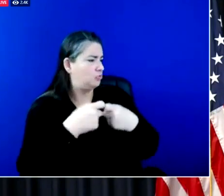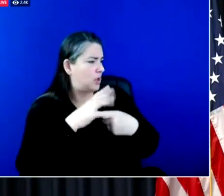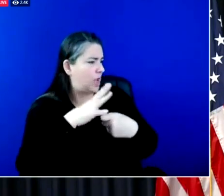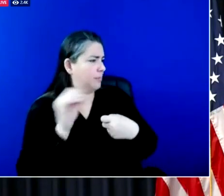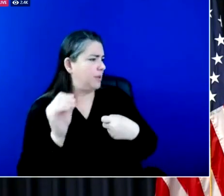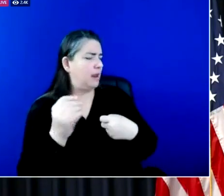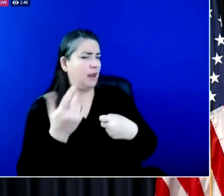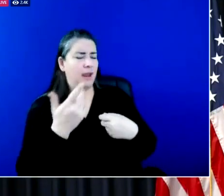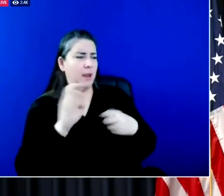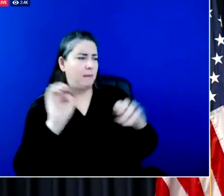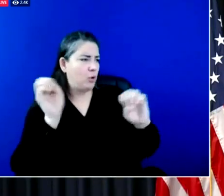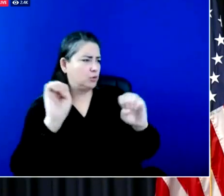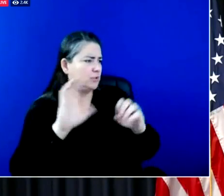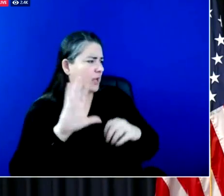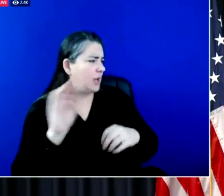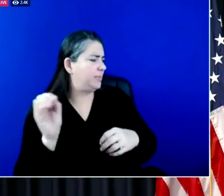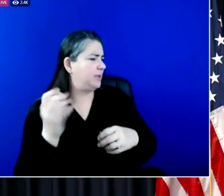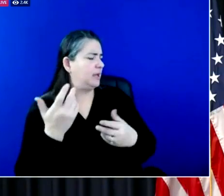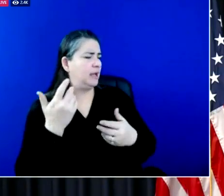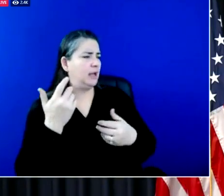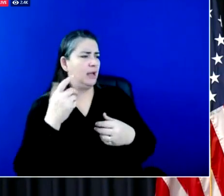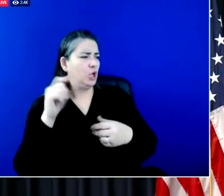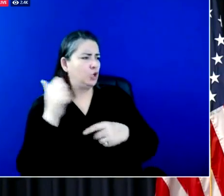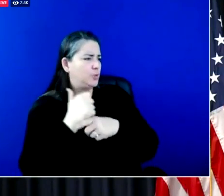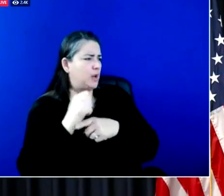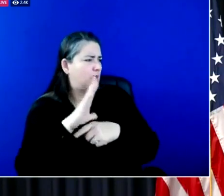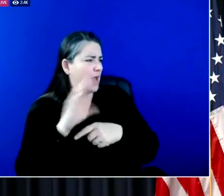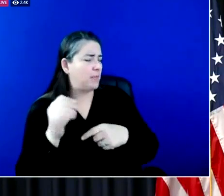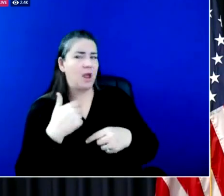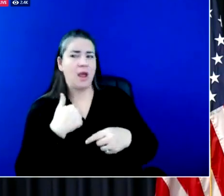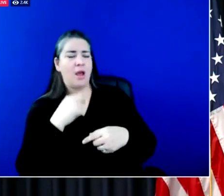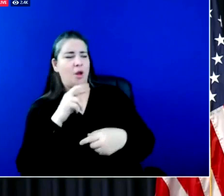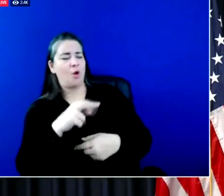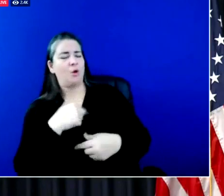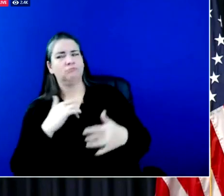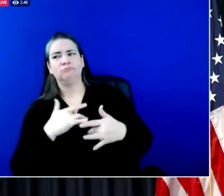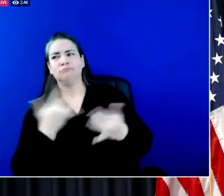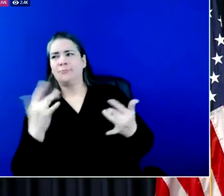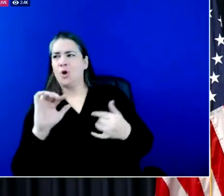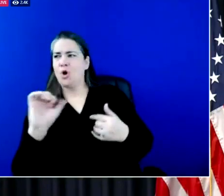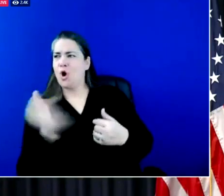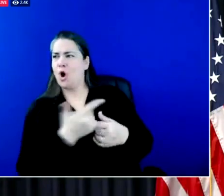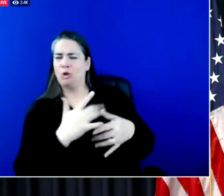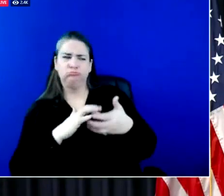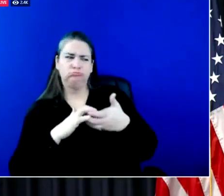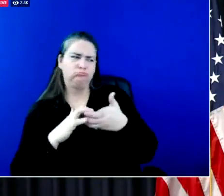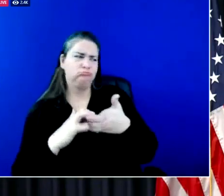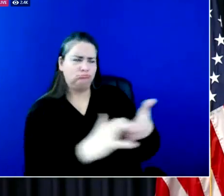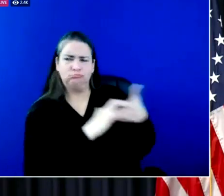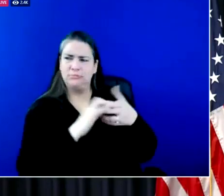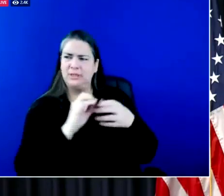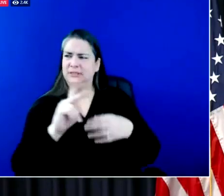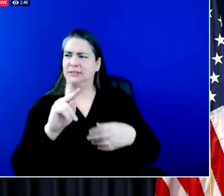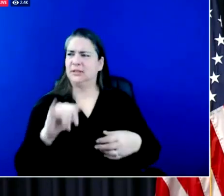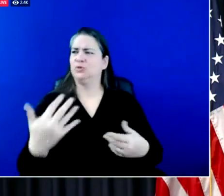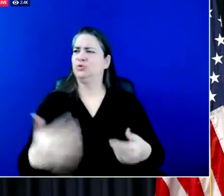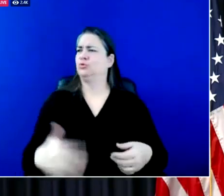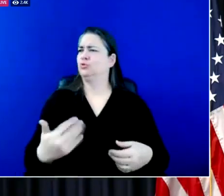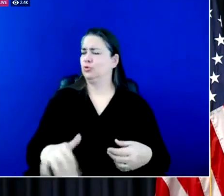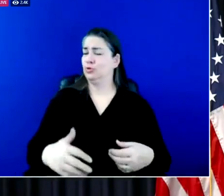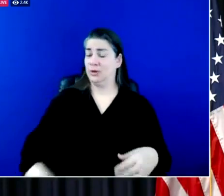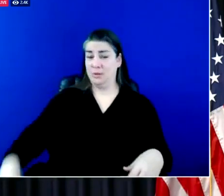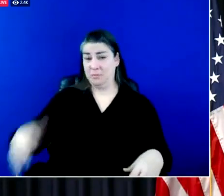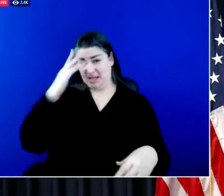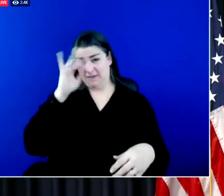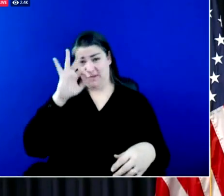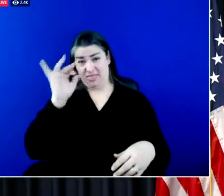it's been really exciting to watch the the good work and the all hands on deck across kentucky and i think because of that we're